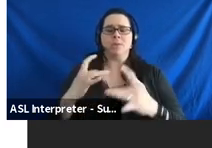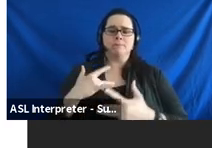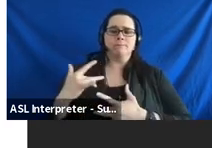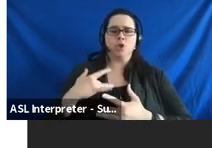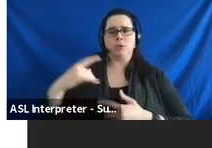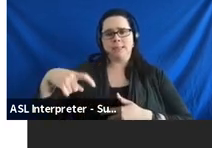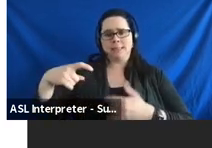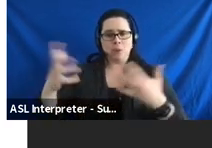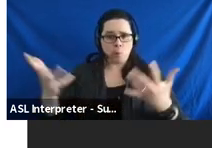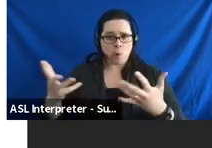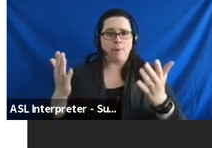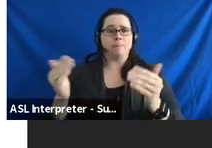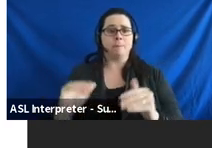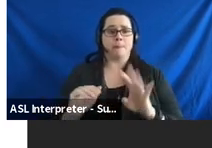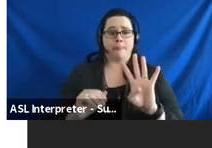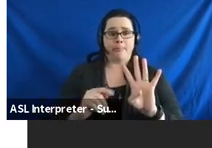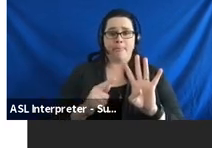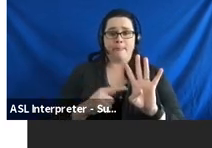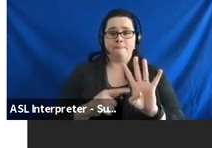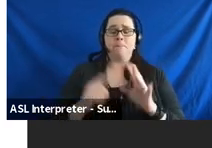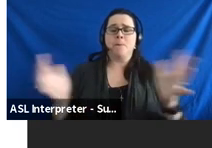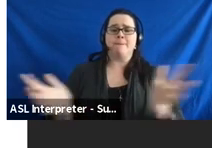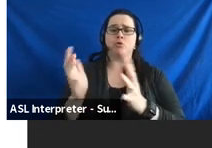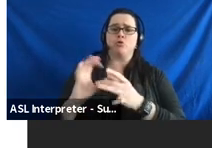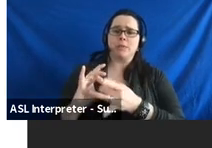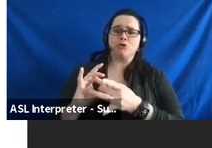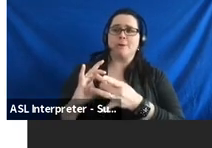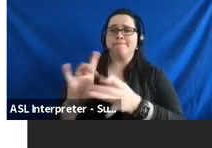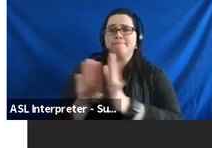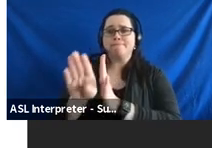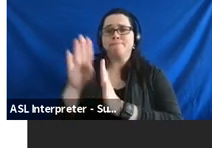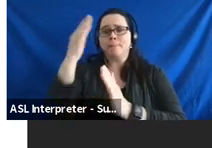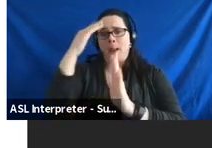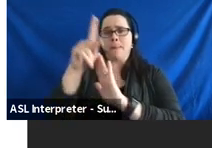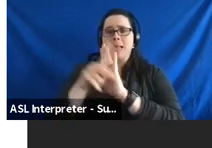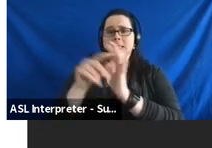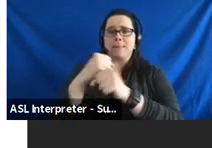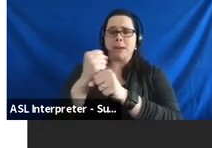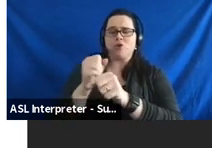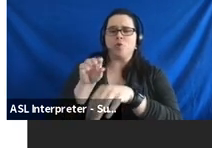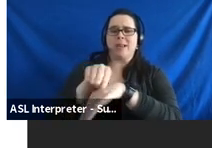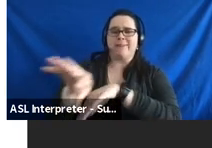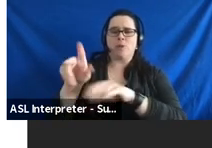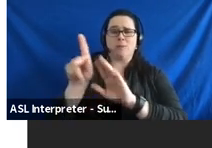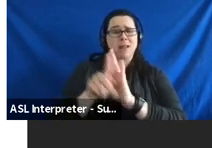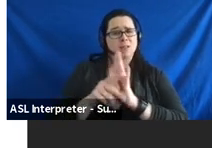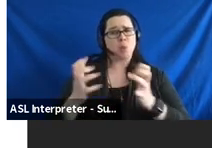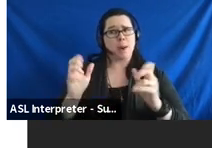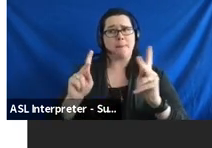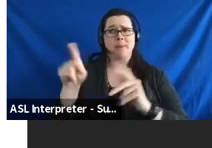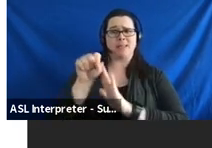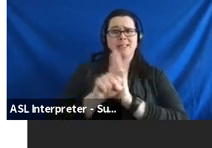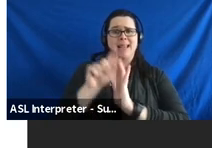are. Four is to foster relationships with policy makers to influence policy. We would like our folks at the state